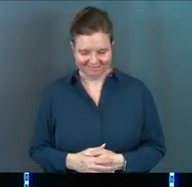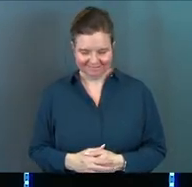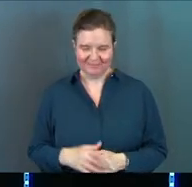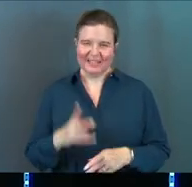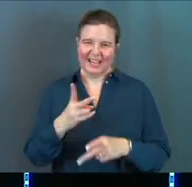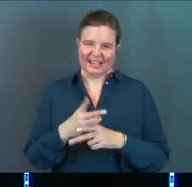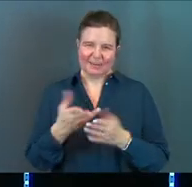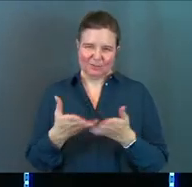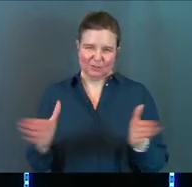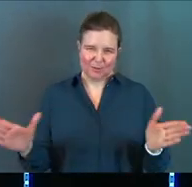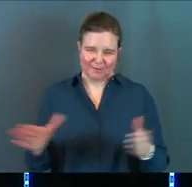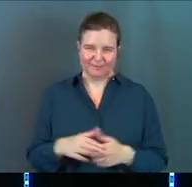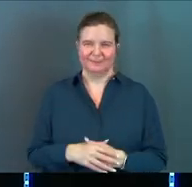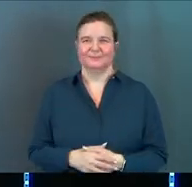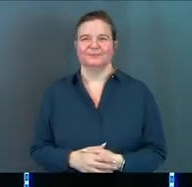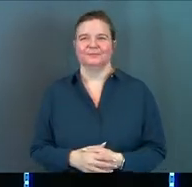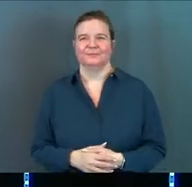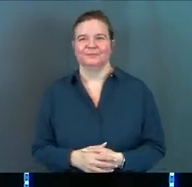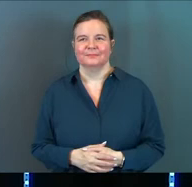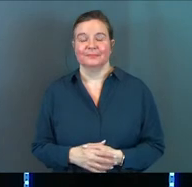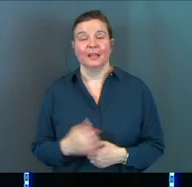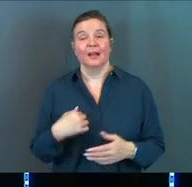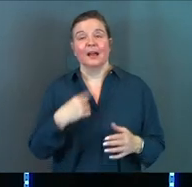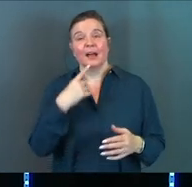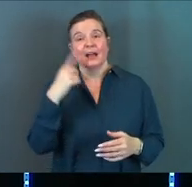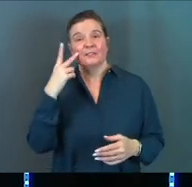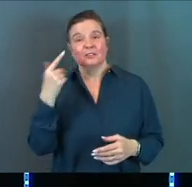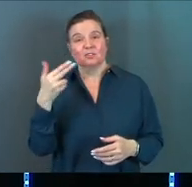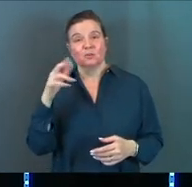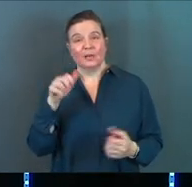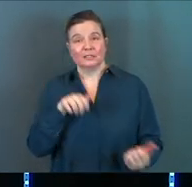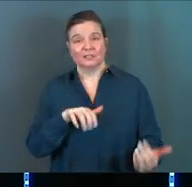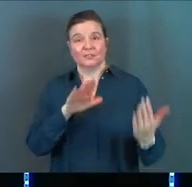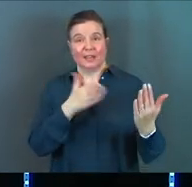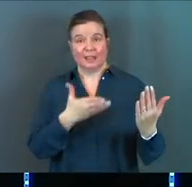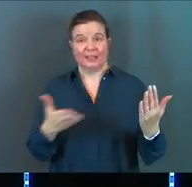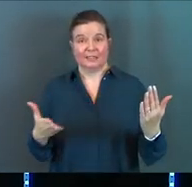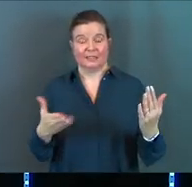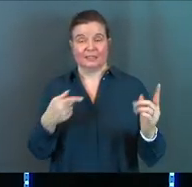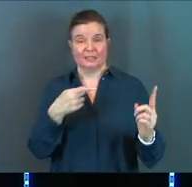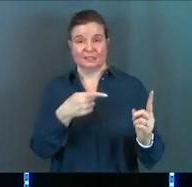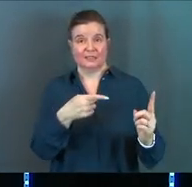I'll keep it general. But I've seen Gracie face things.